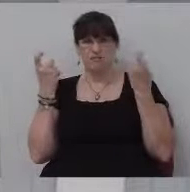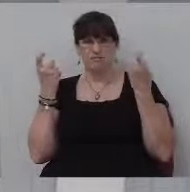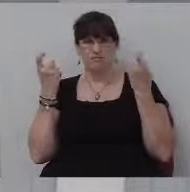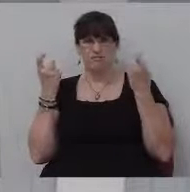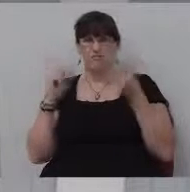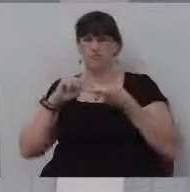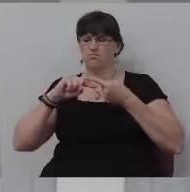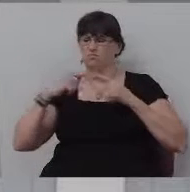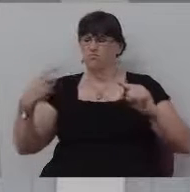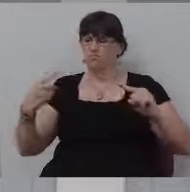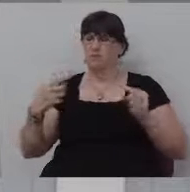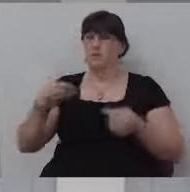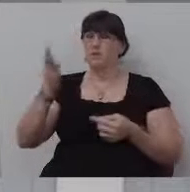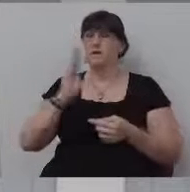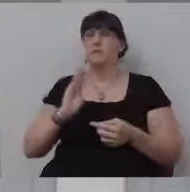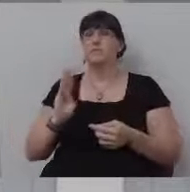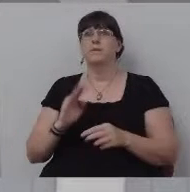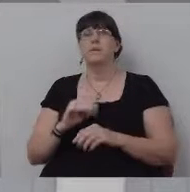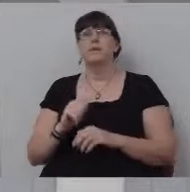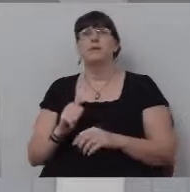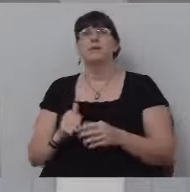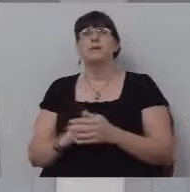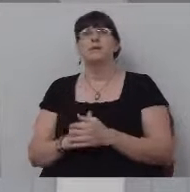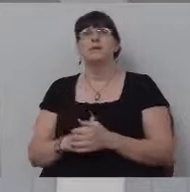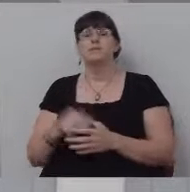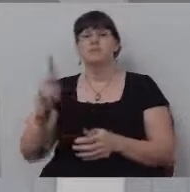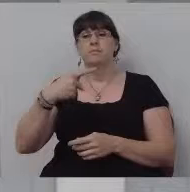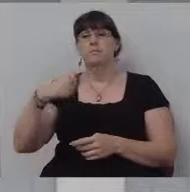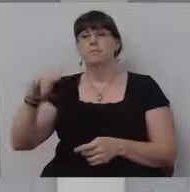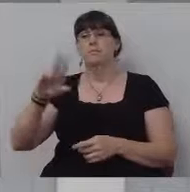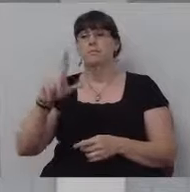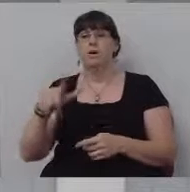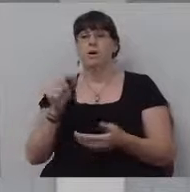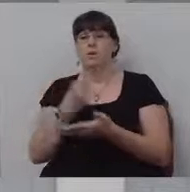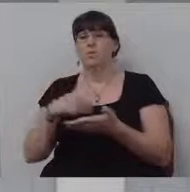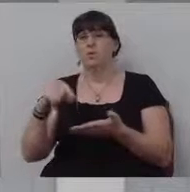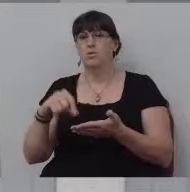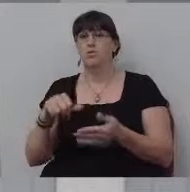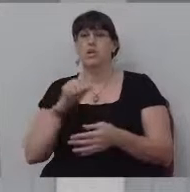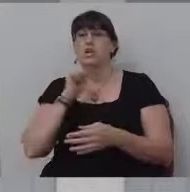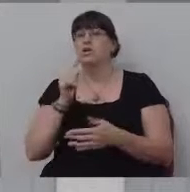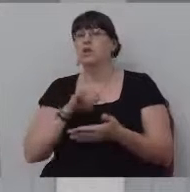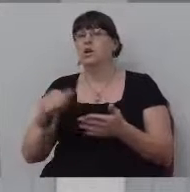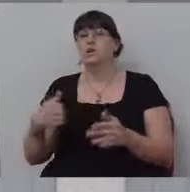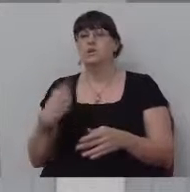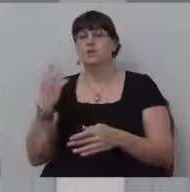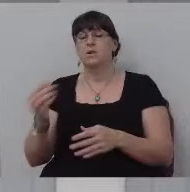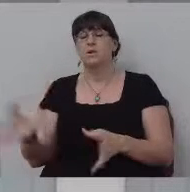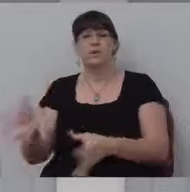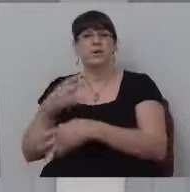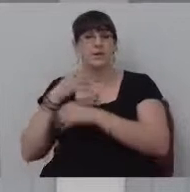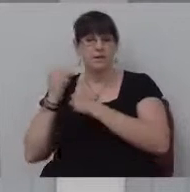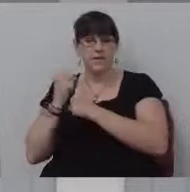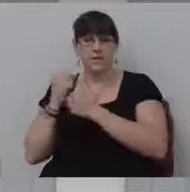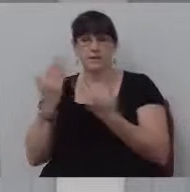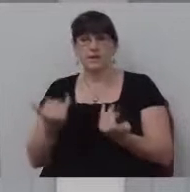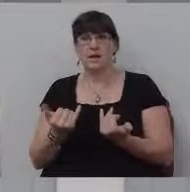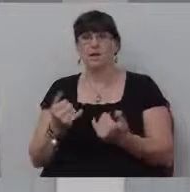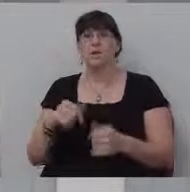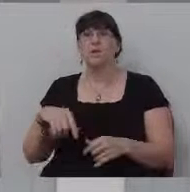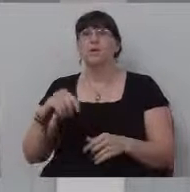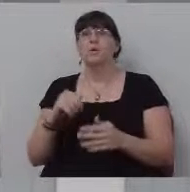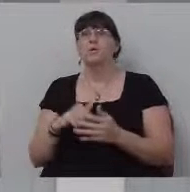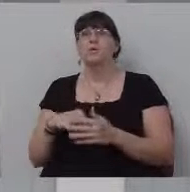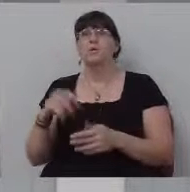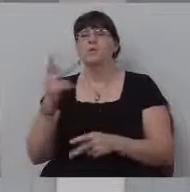Philippians chapter 3 and verse 12, not as though I had already attained. This is the apostle Paul. He's writing about himself, the great apostle Paul. says, not as though I had already attained. Neither were